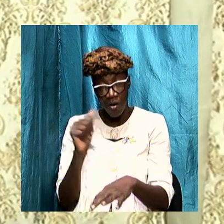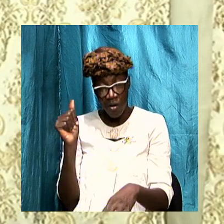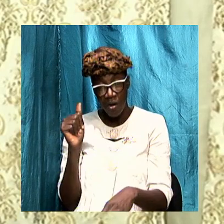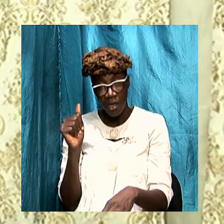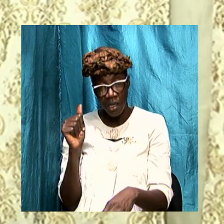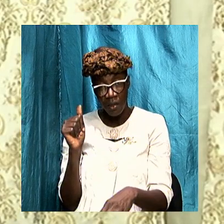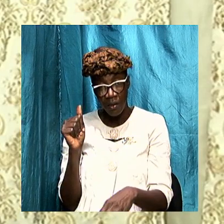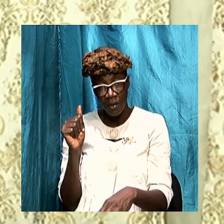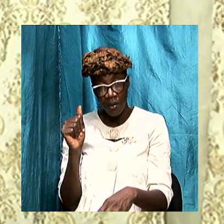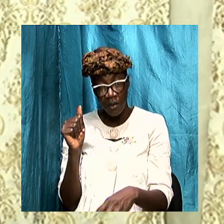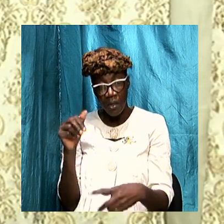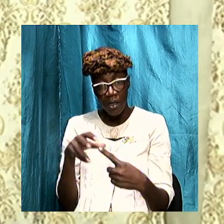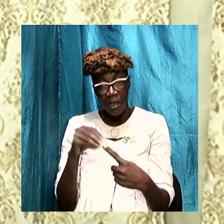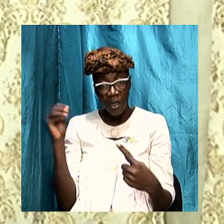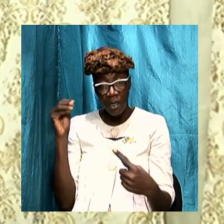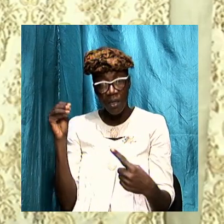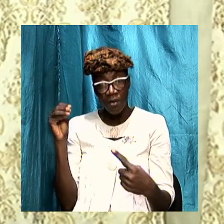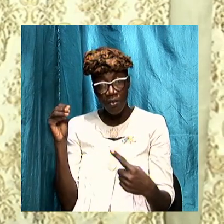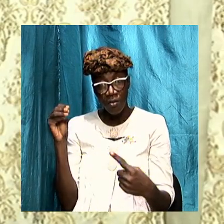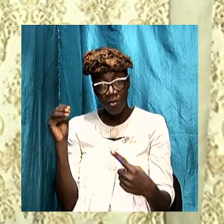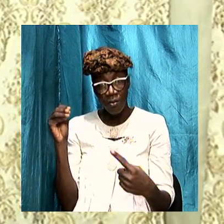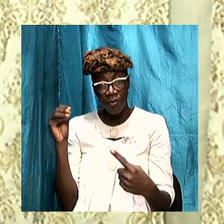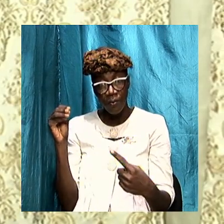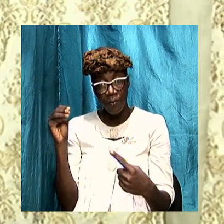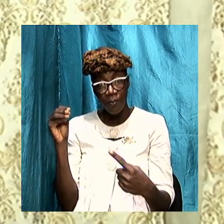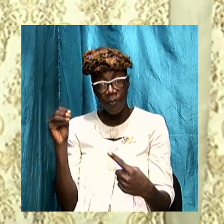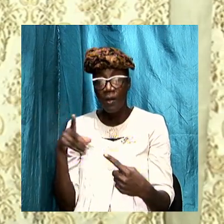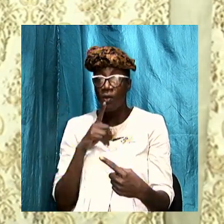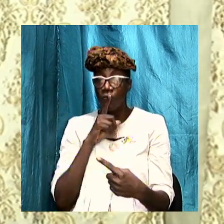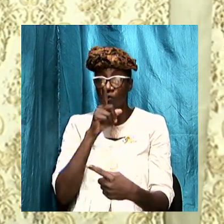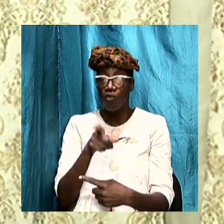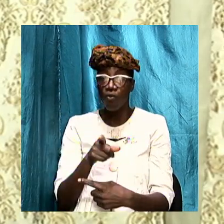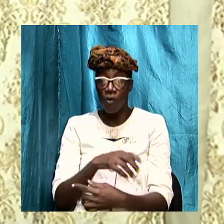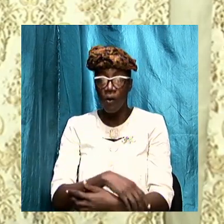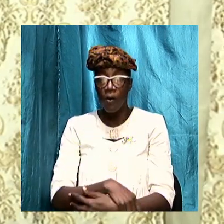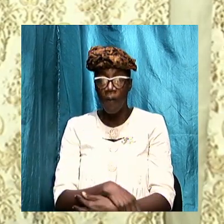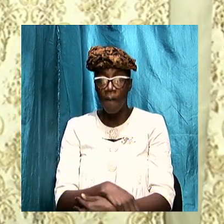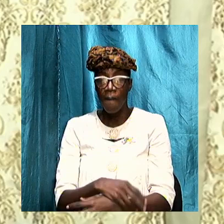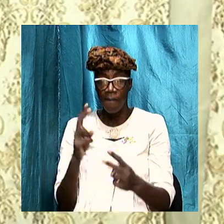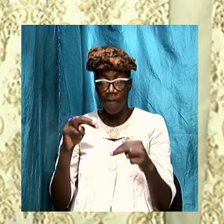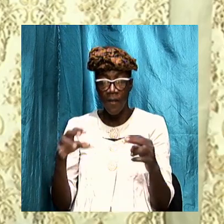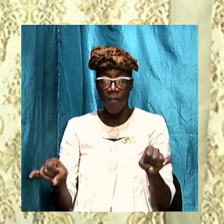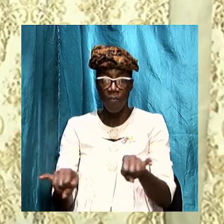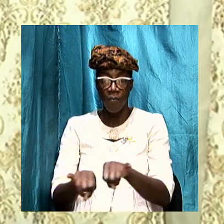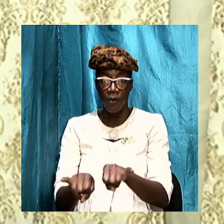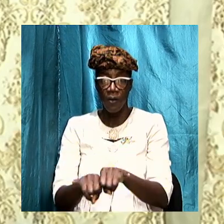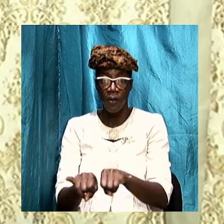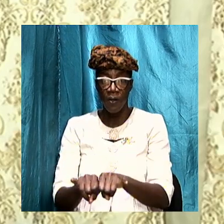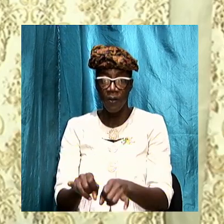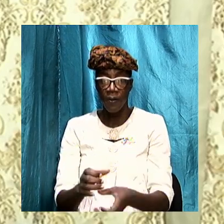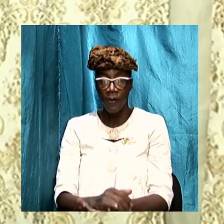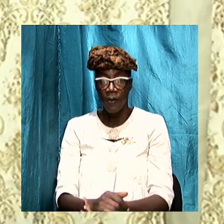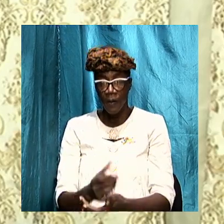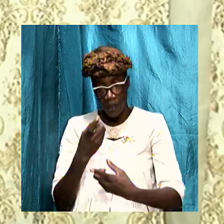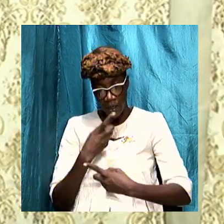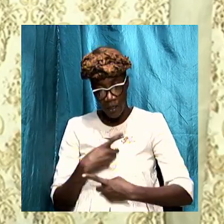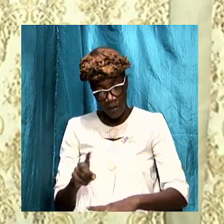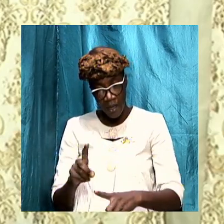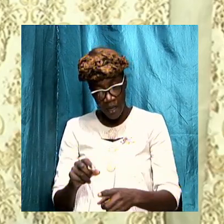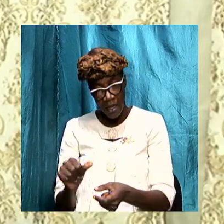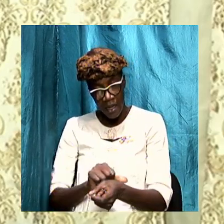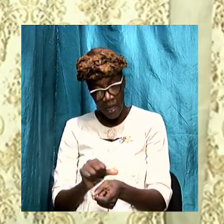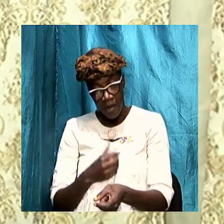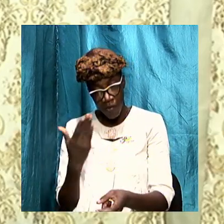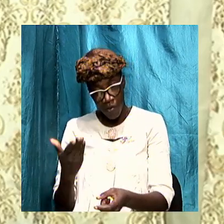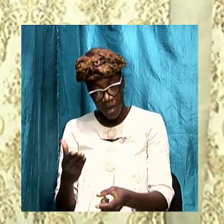and election sure very important it is my desire that every one